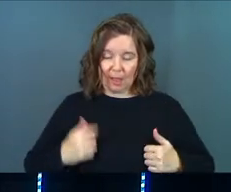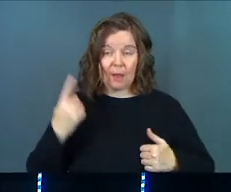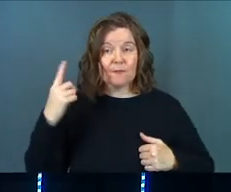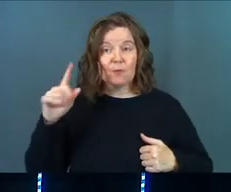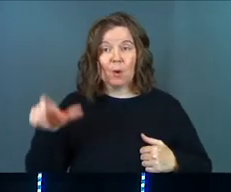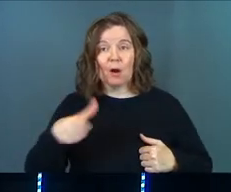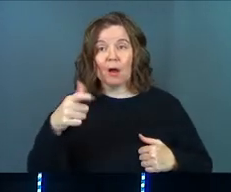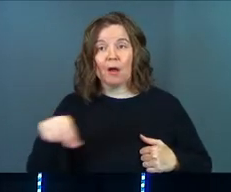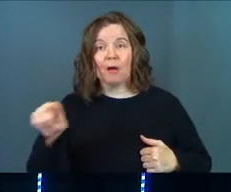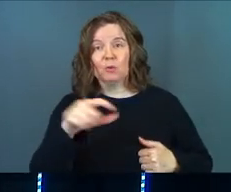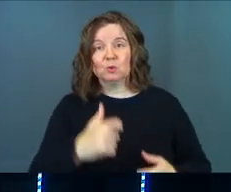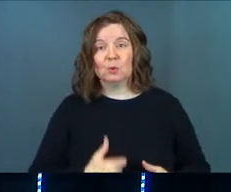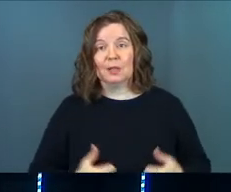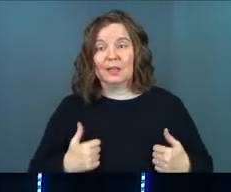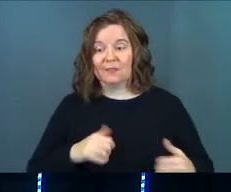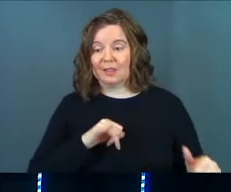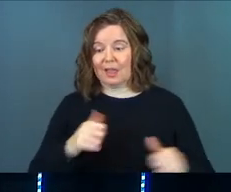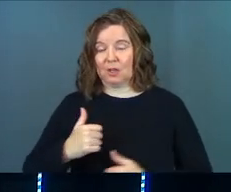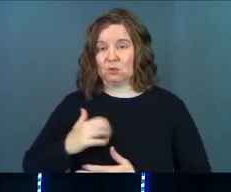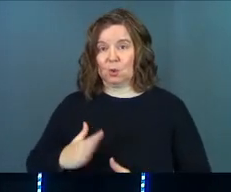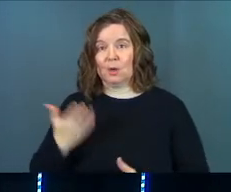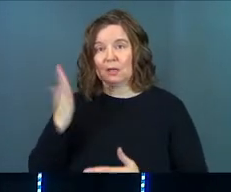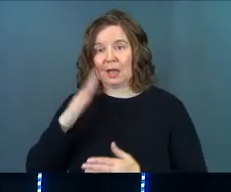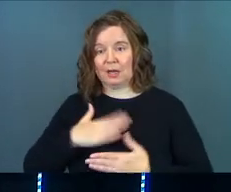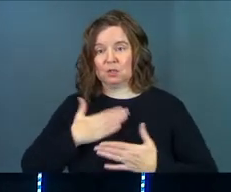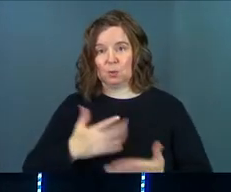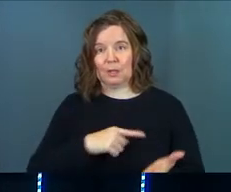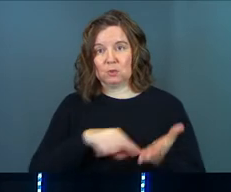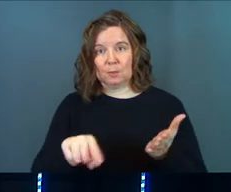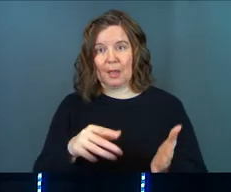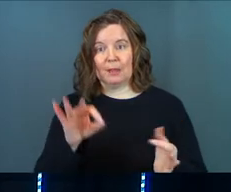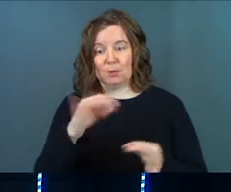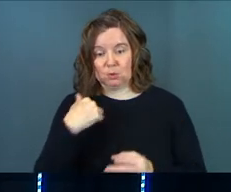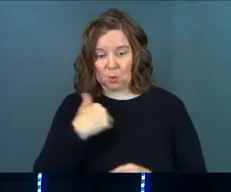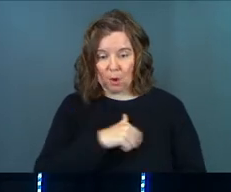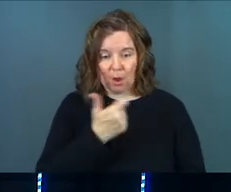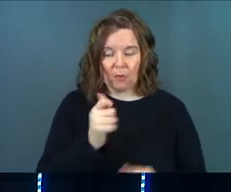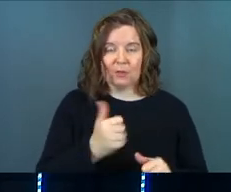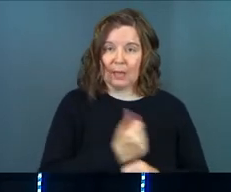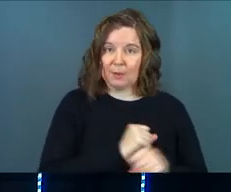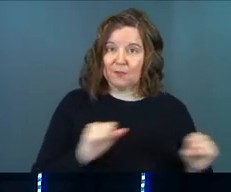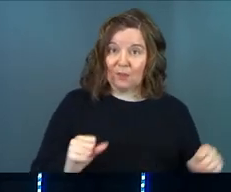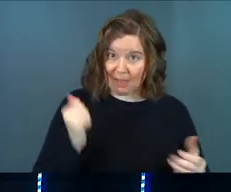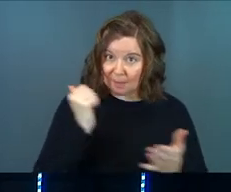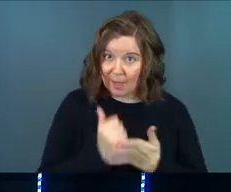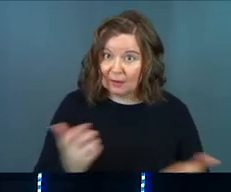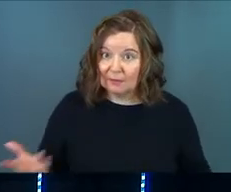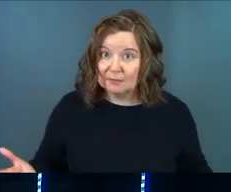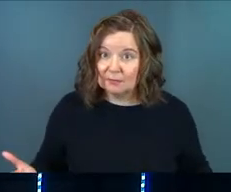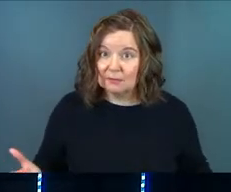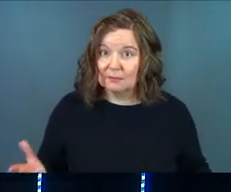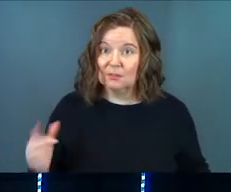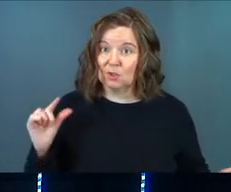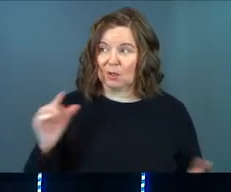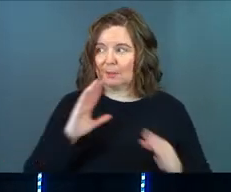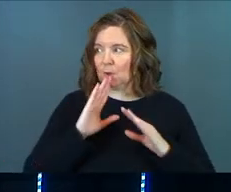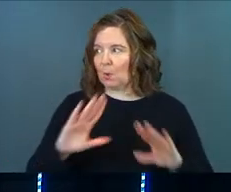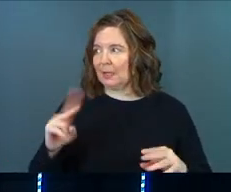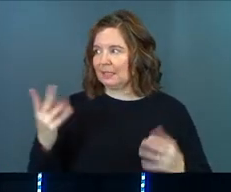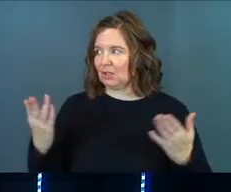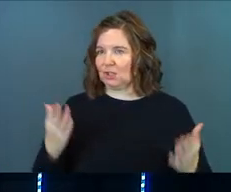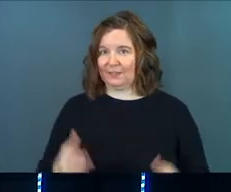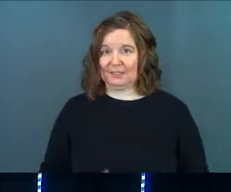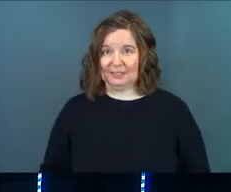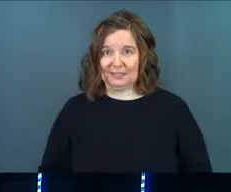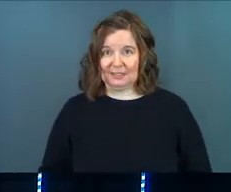others can live. Just like a soldier, God is willing to pay the price so that others can be free. Amen? You're a little quiet, second